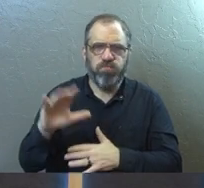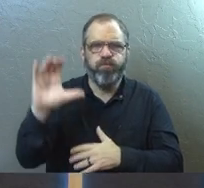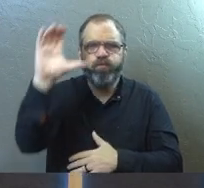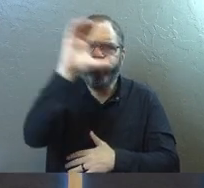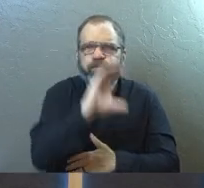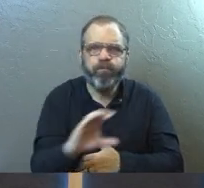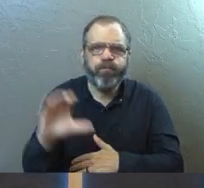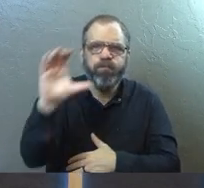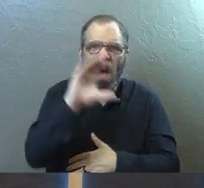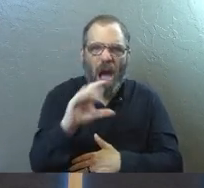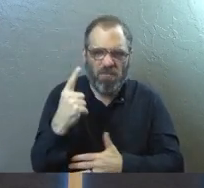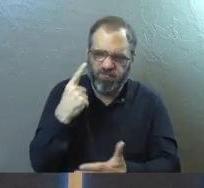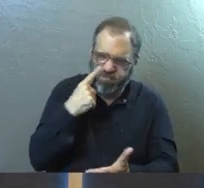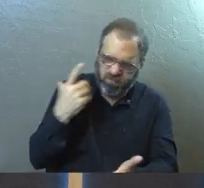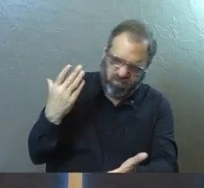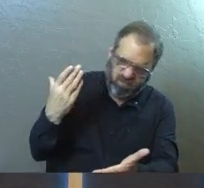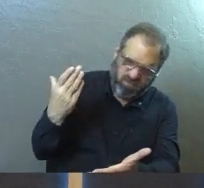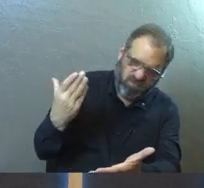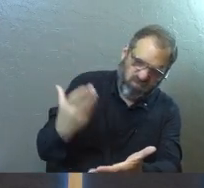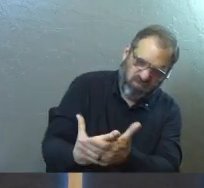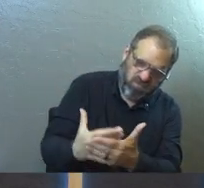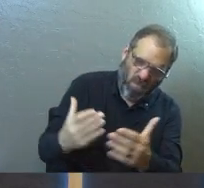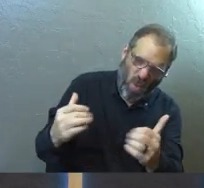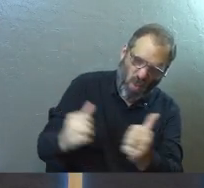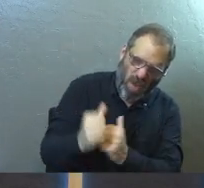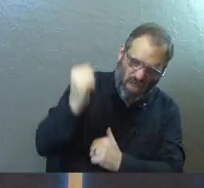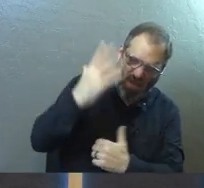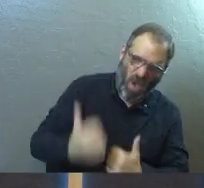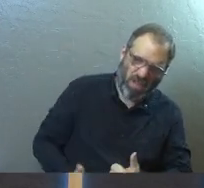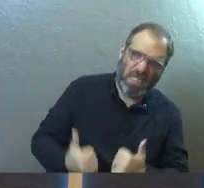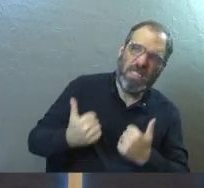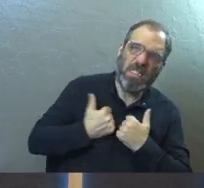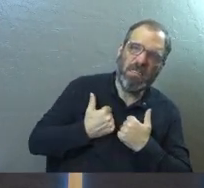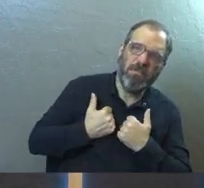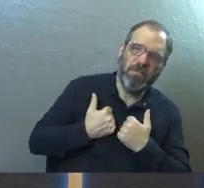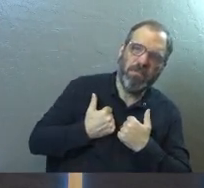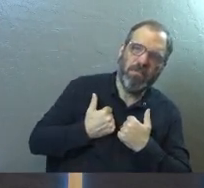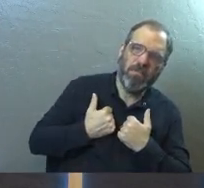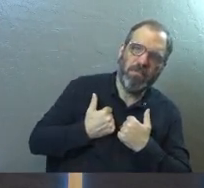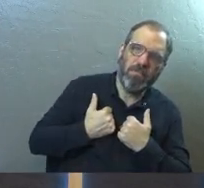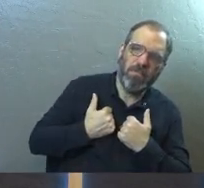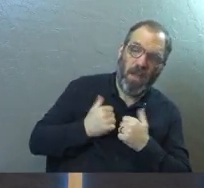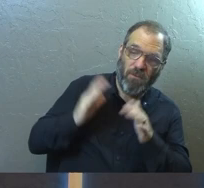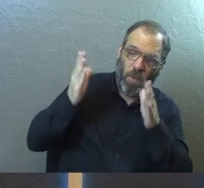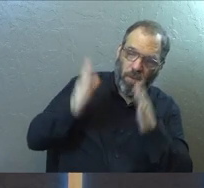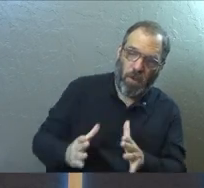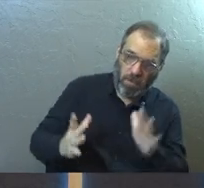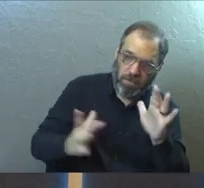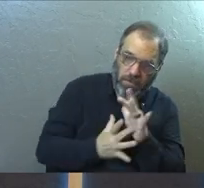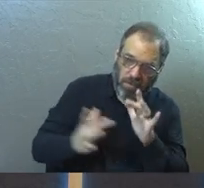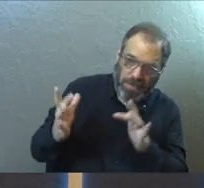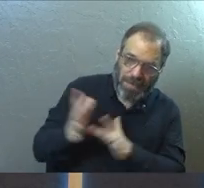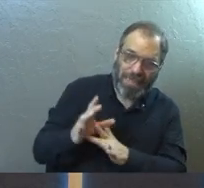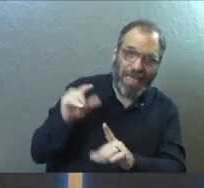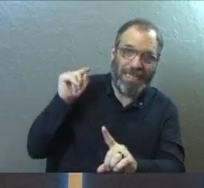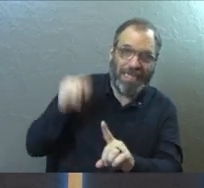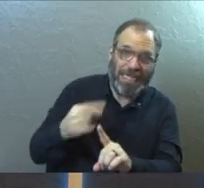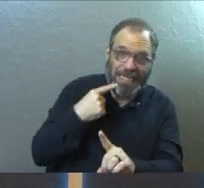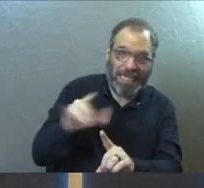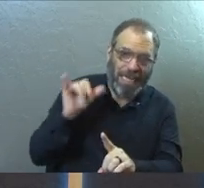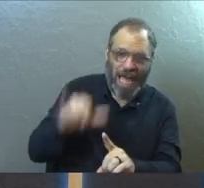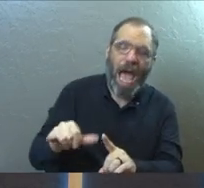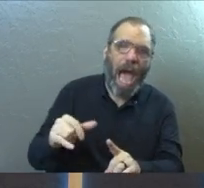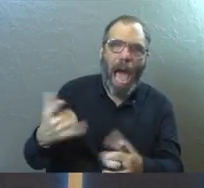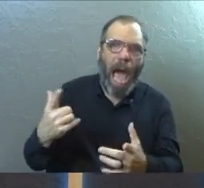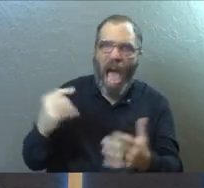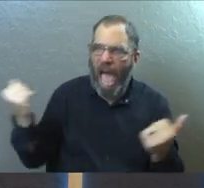were looking for, I want an airtight argument for the existence of God, for the person of Jesus, that he was who he claimed